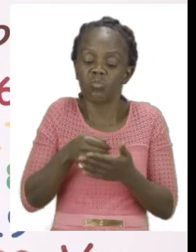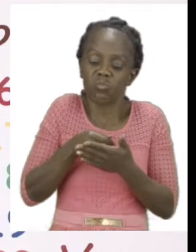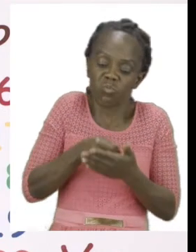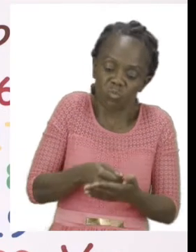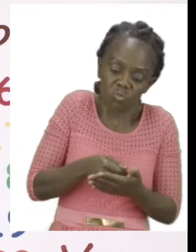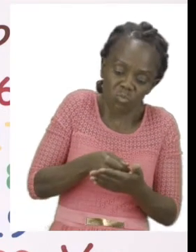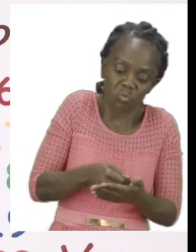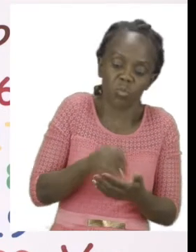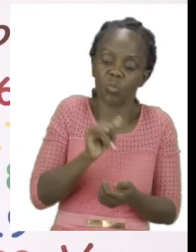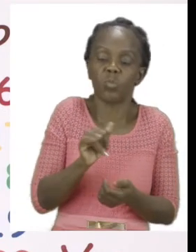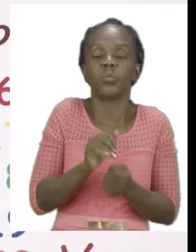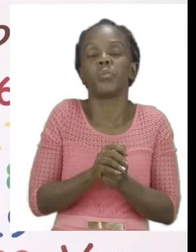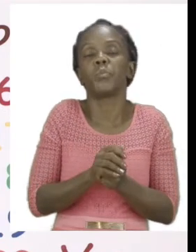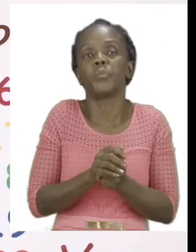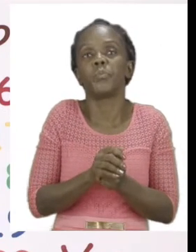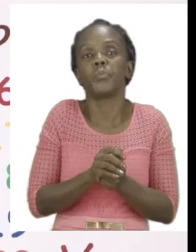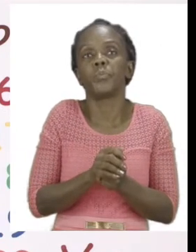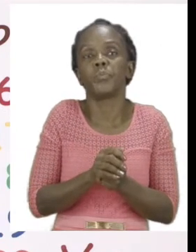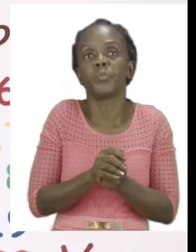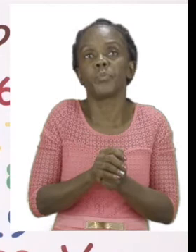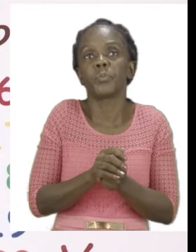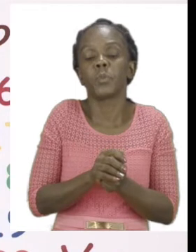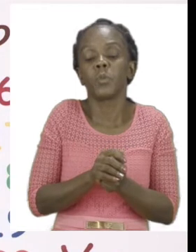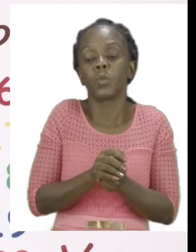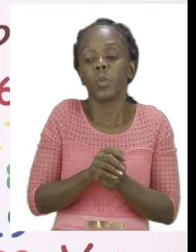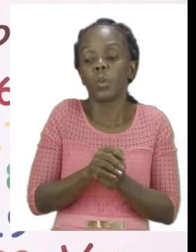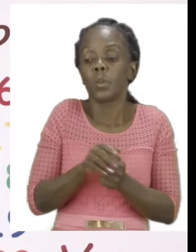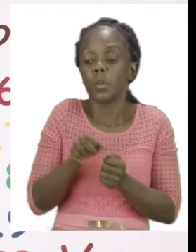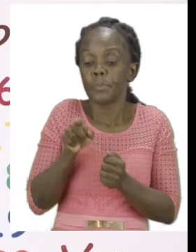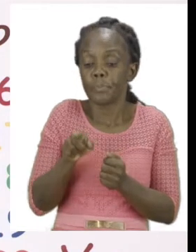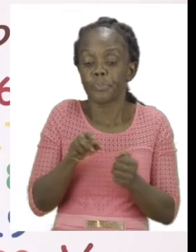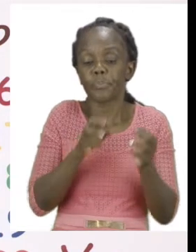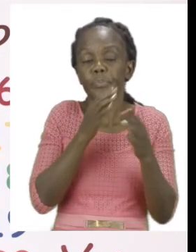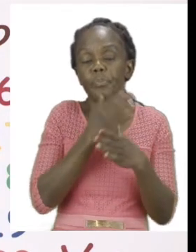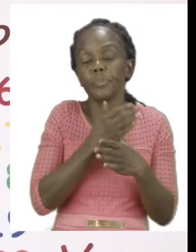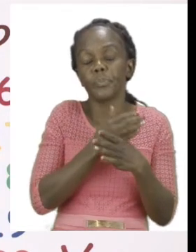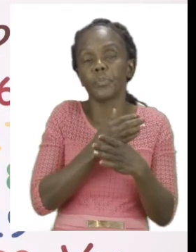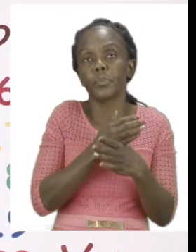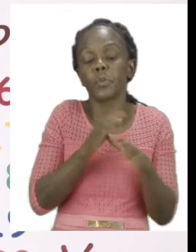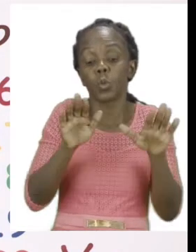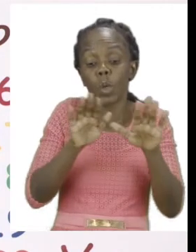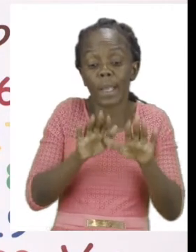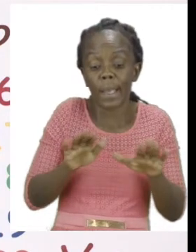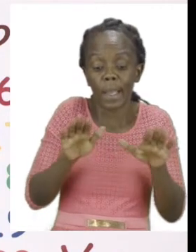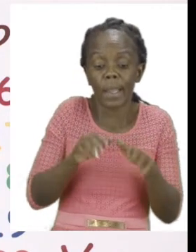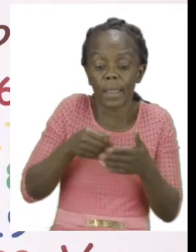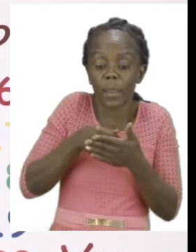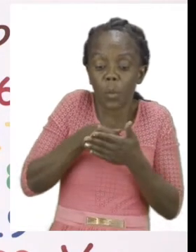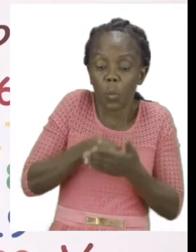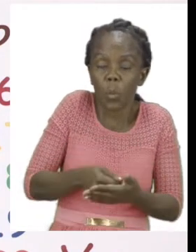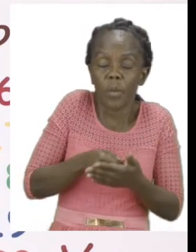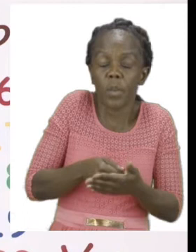it is your job to color the heaviest one with a red color. So please